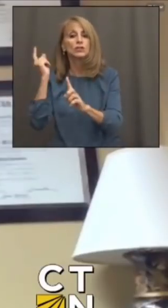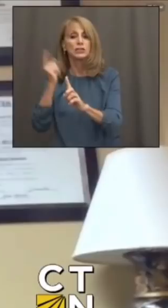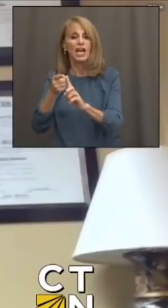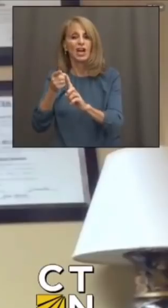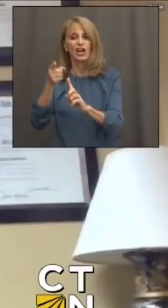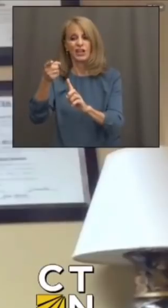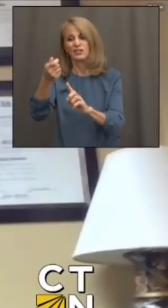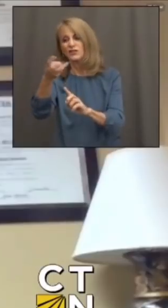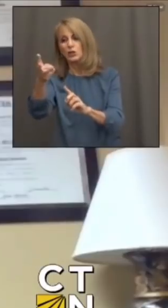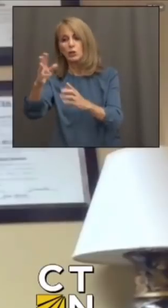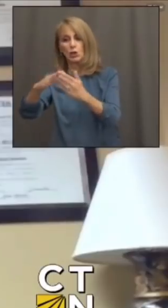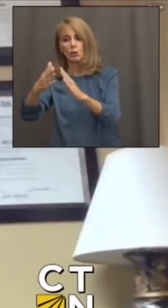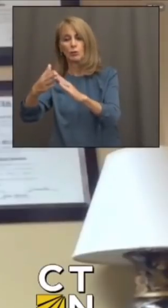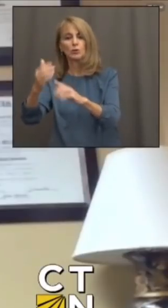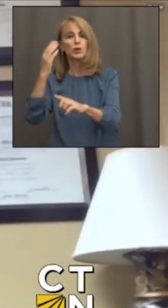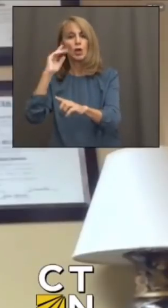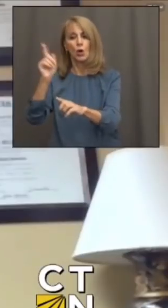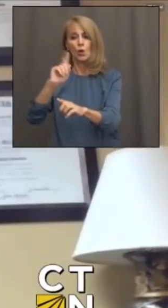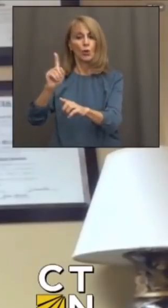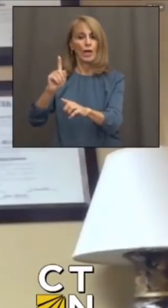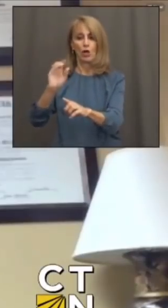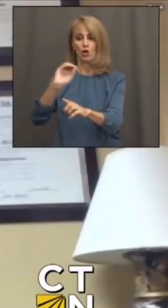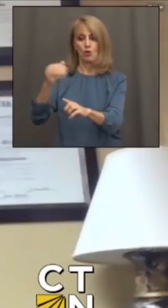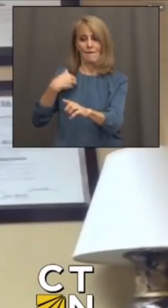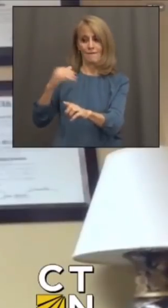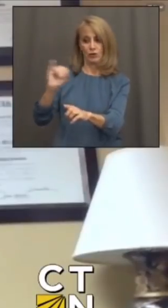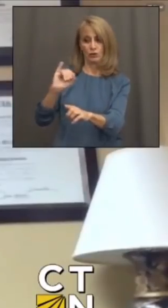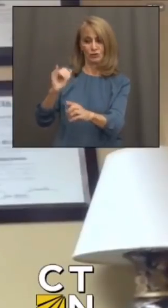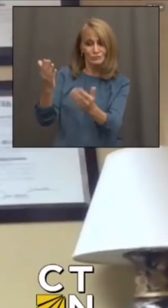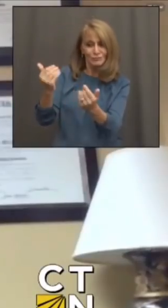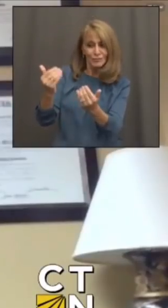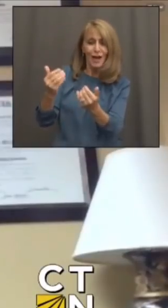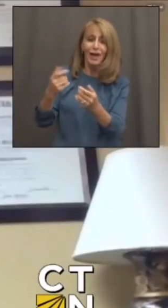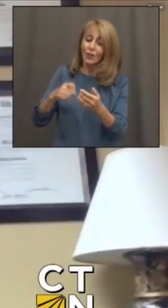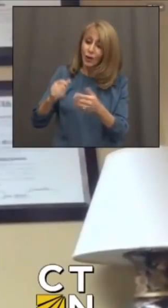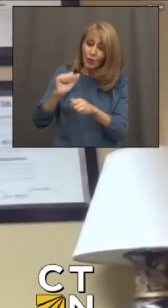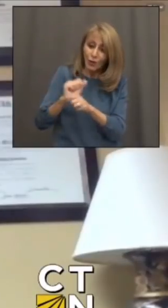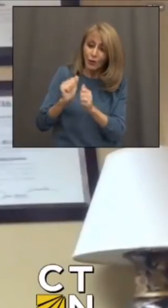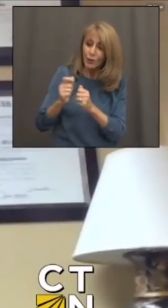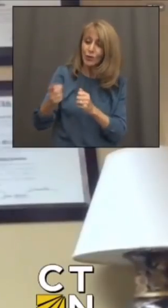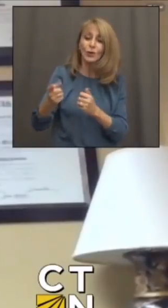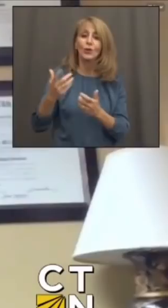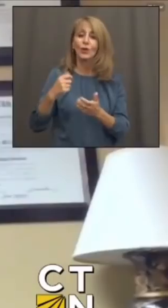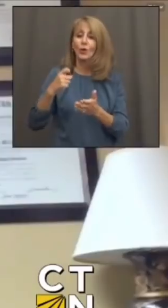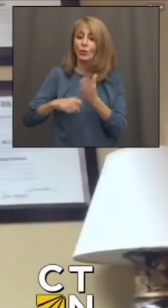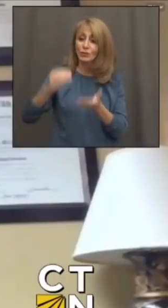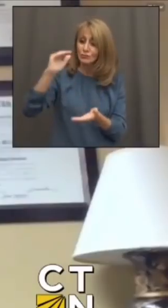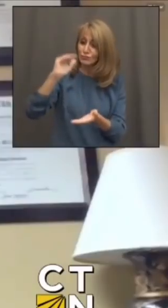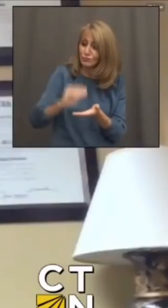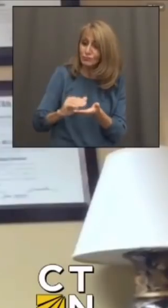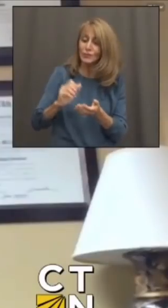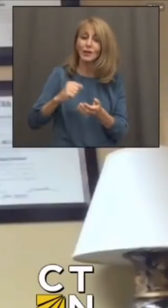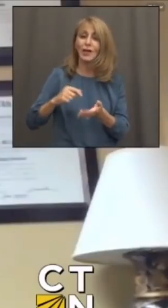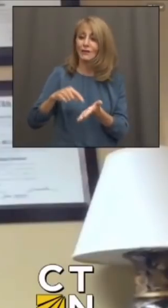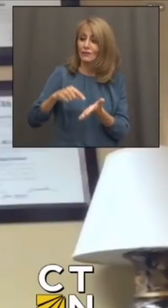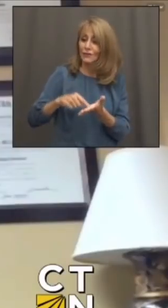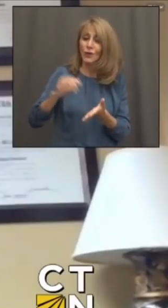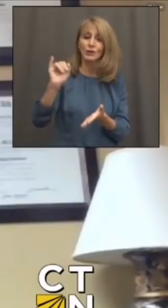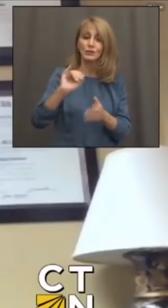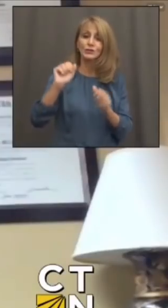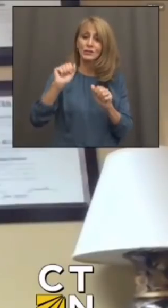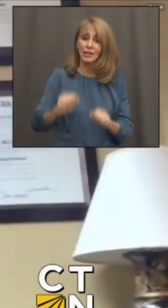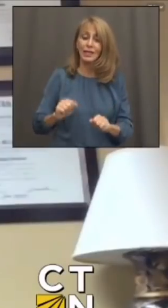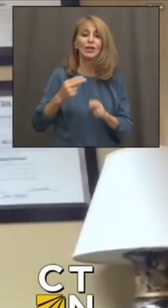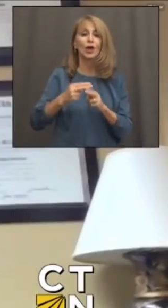specific communities that we know where the uninsured are to get them in. And working with our partners, Project